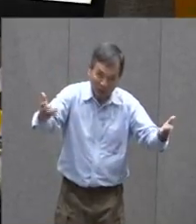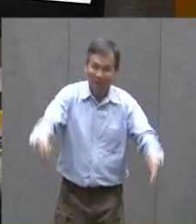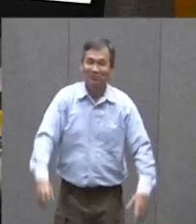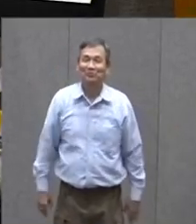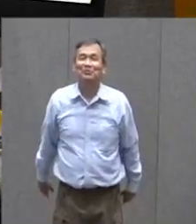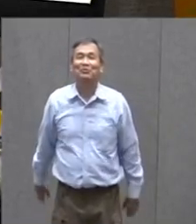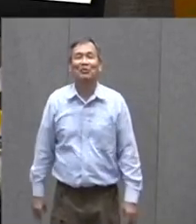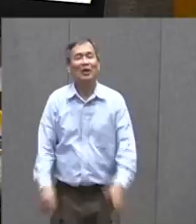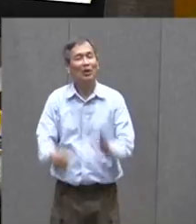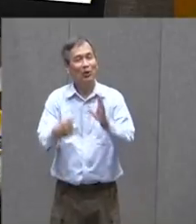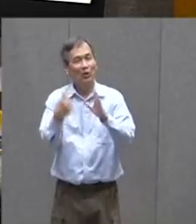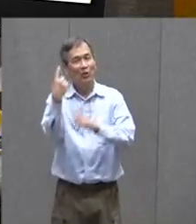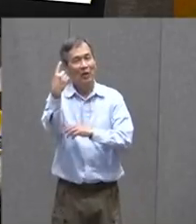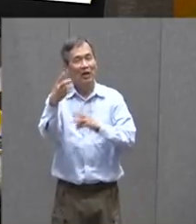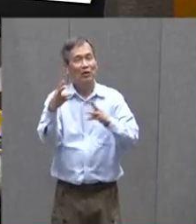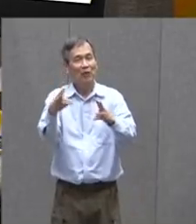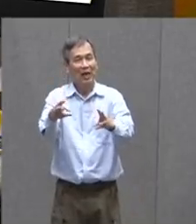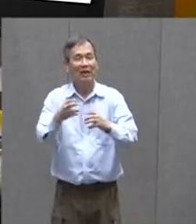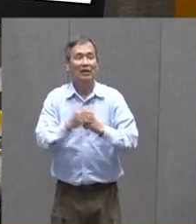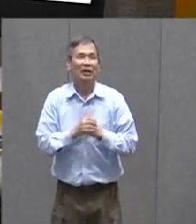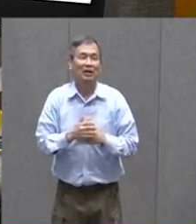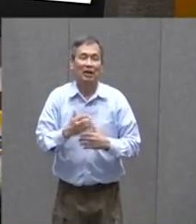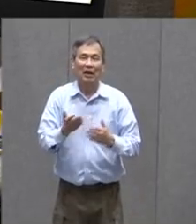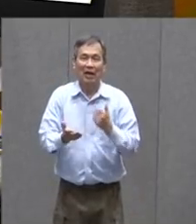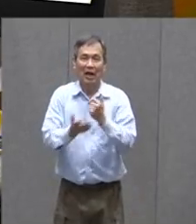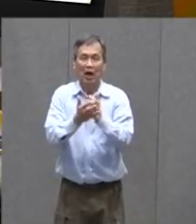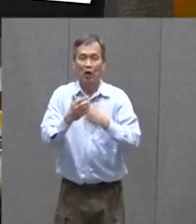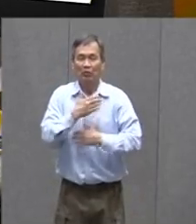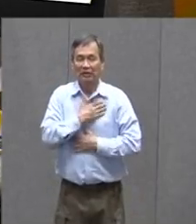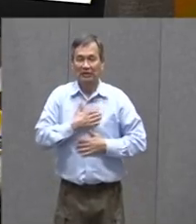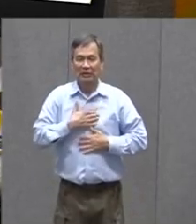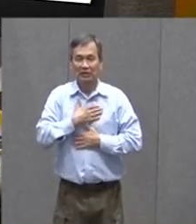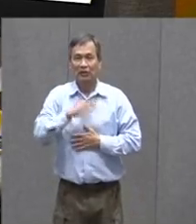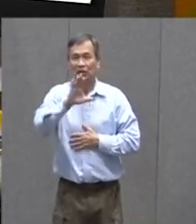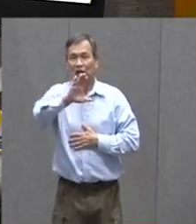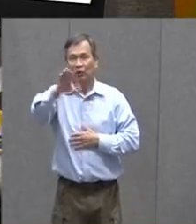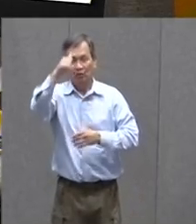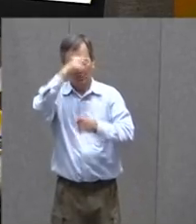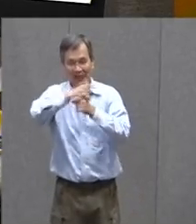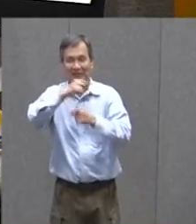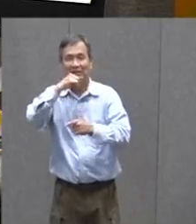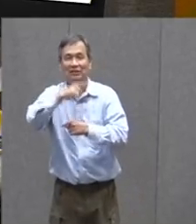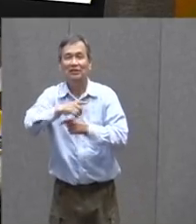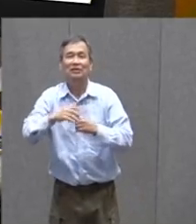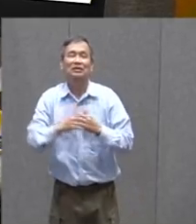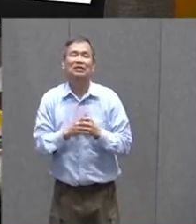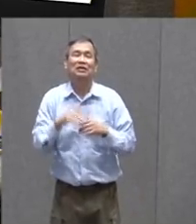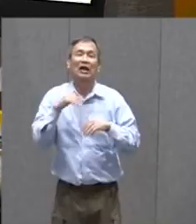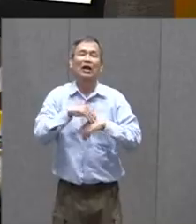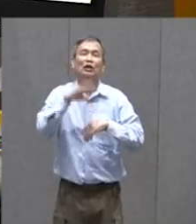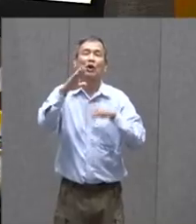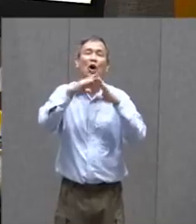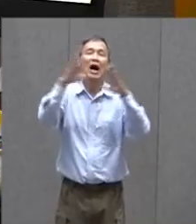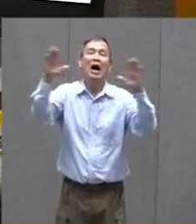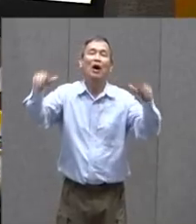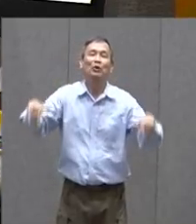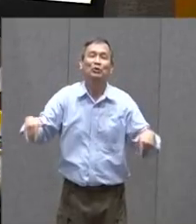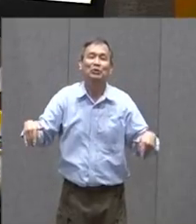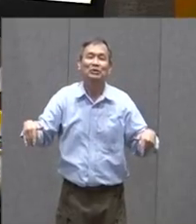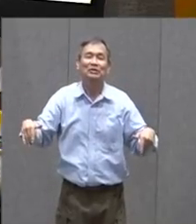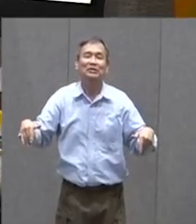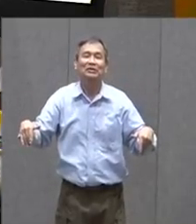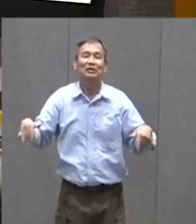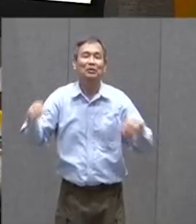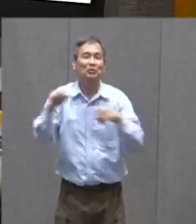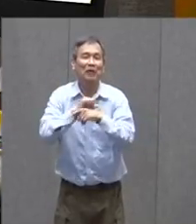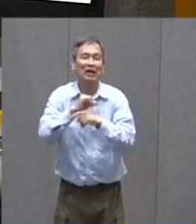This Is One Way That You Can Help Entertain Your Younger Brothers And Sisters Other Kids That Are At Your House But Also Amuse Yourself And